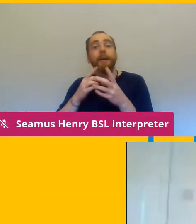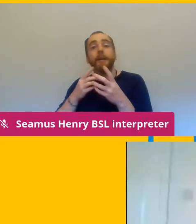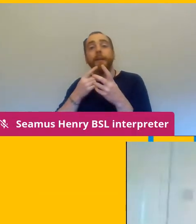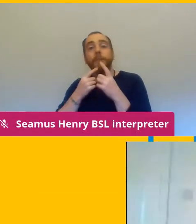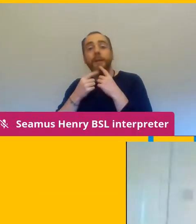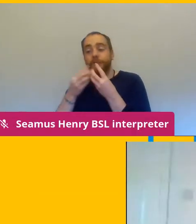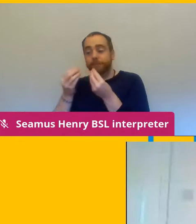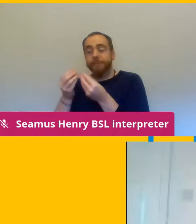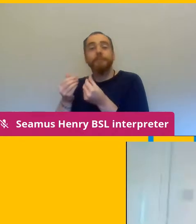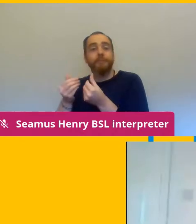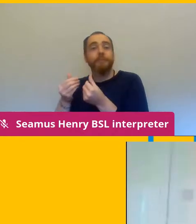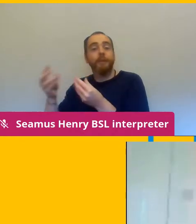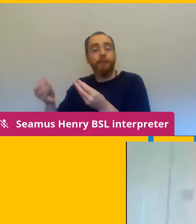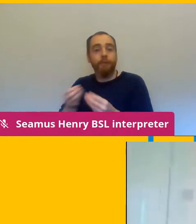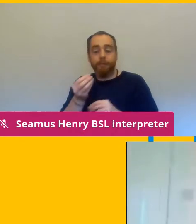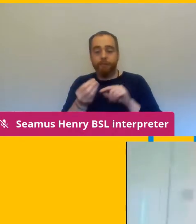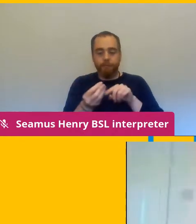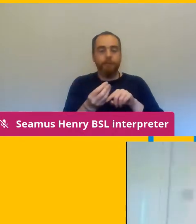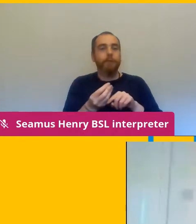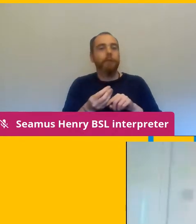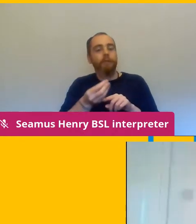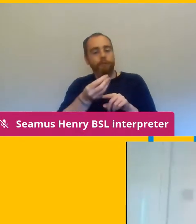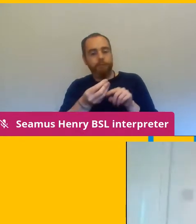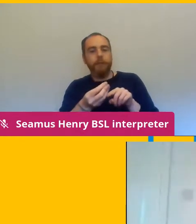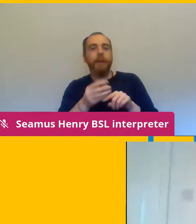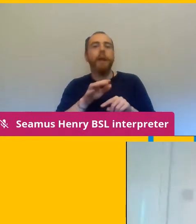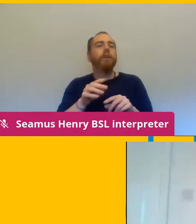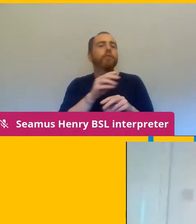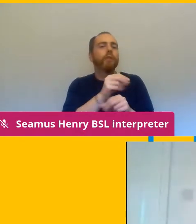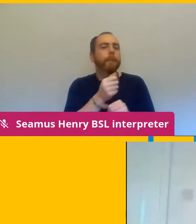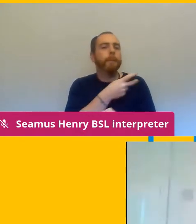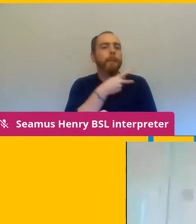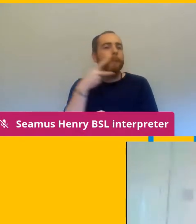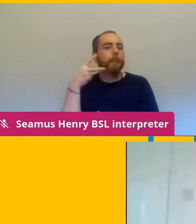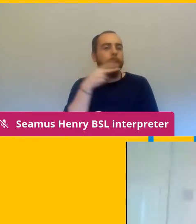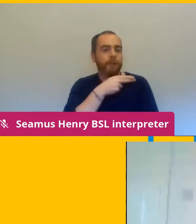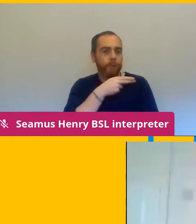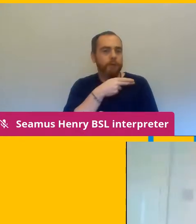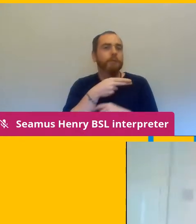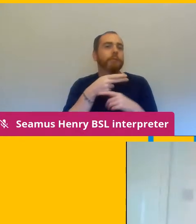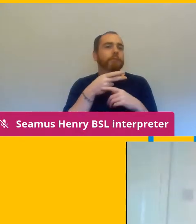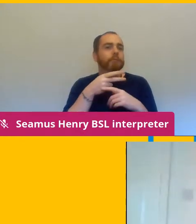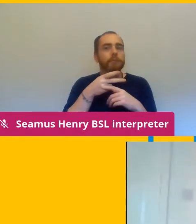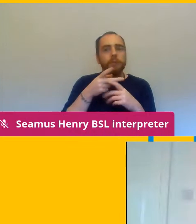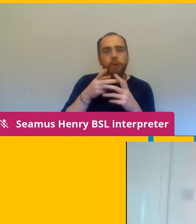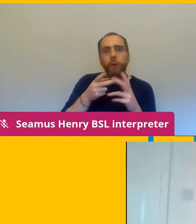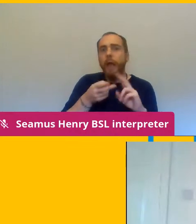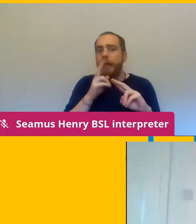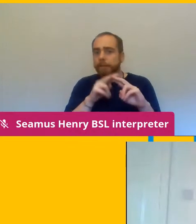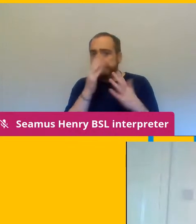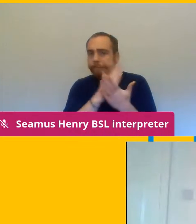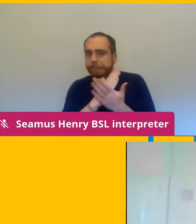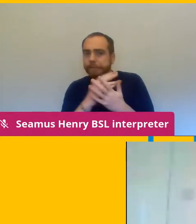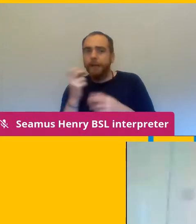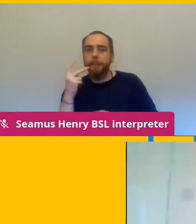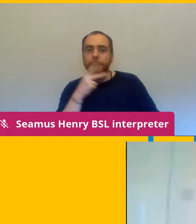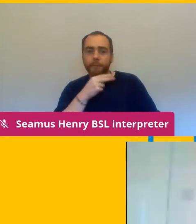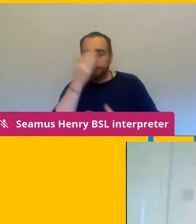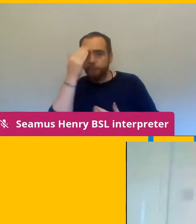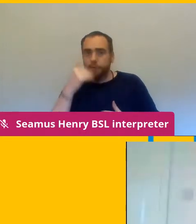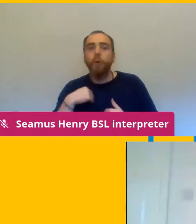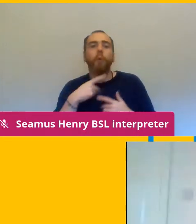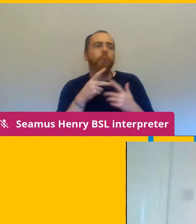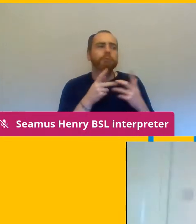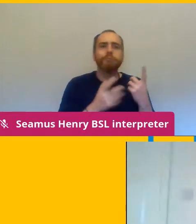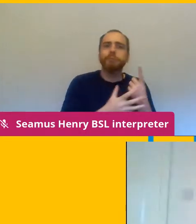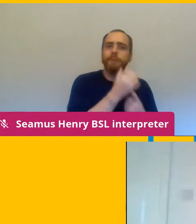bit of the website so if you don't know what your membership number is and you don't know what your password is sort that out now because some of the materials that we are putting up there are things that you need